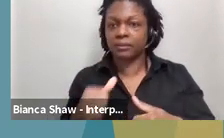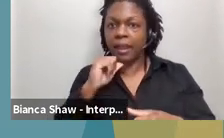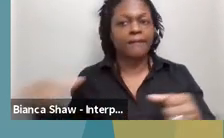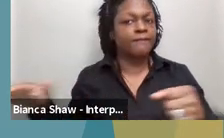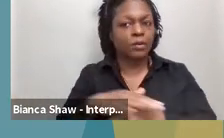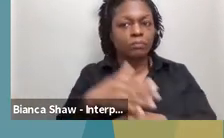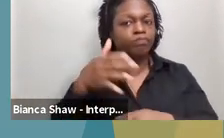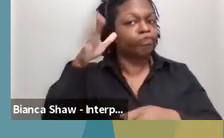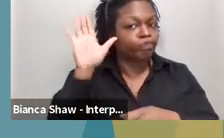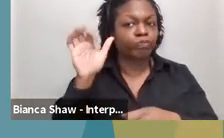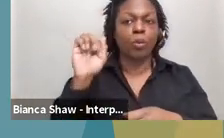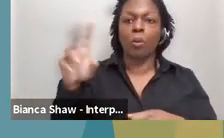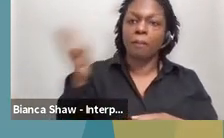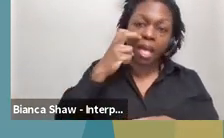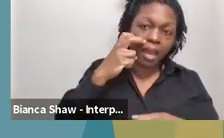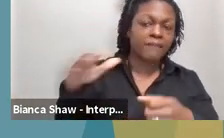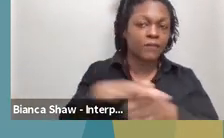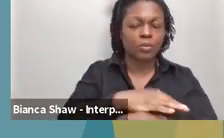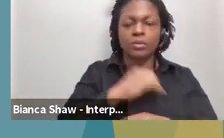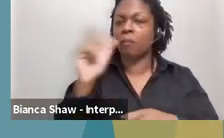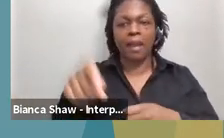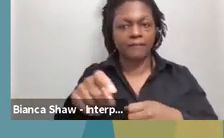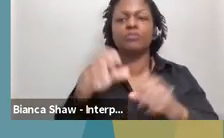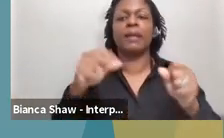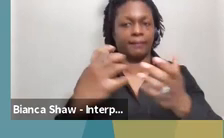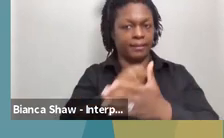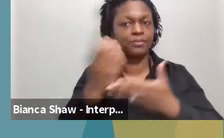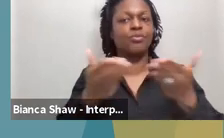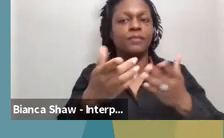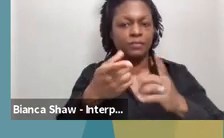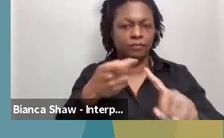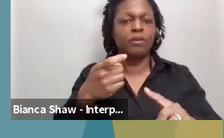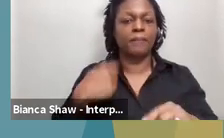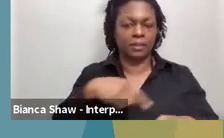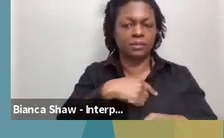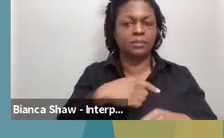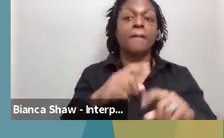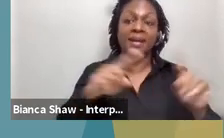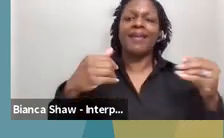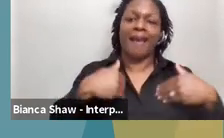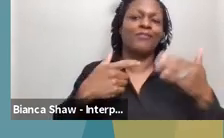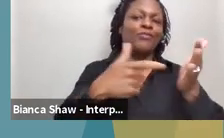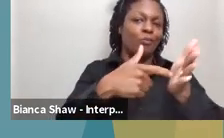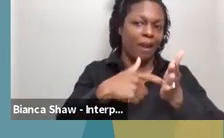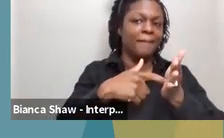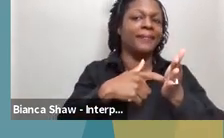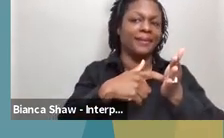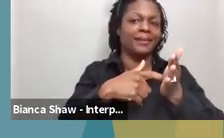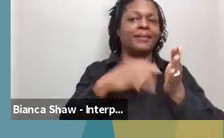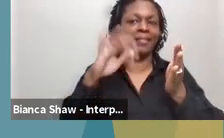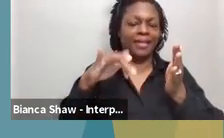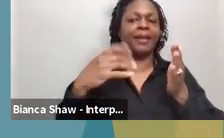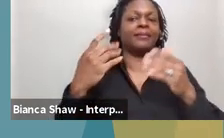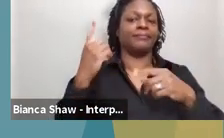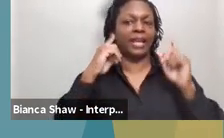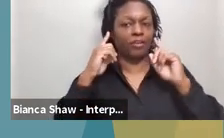services. Um, but there are, there is a visual and a hearing, uh, requirement to receive services through this